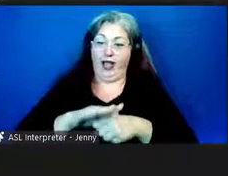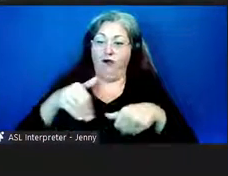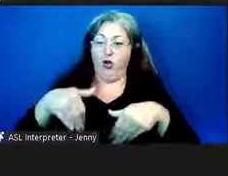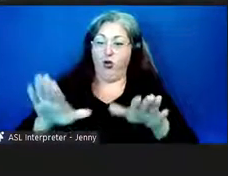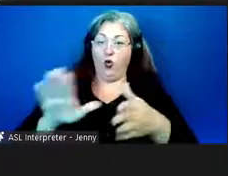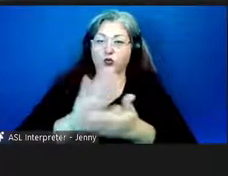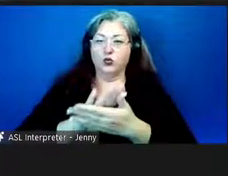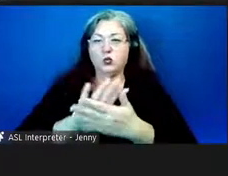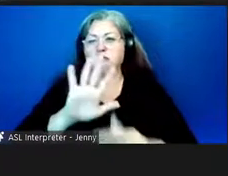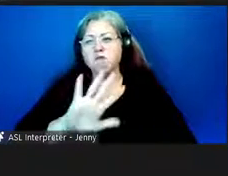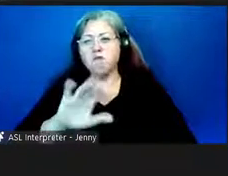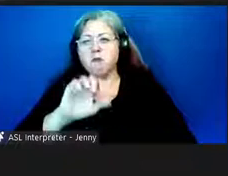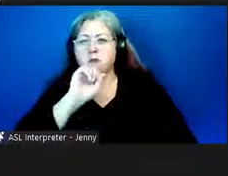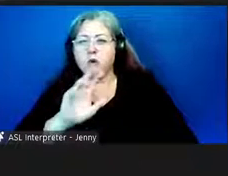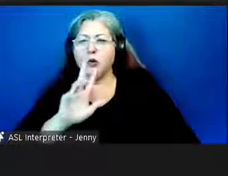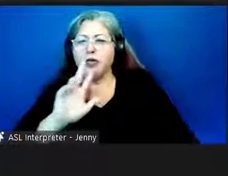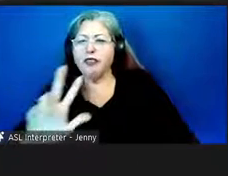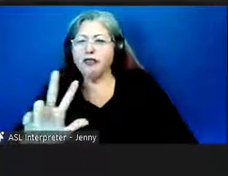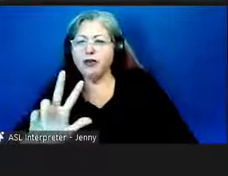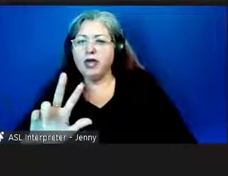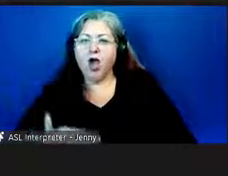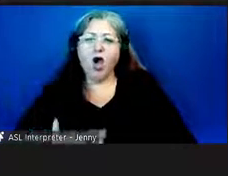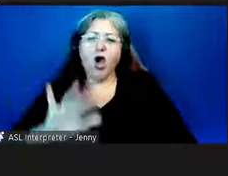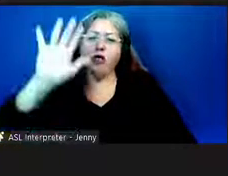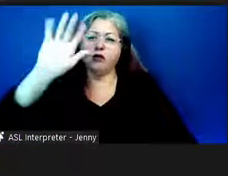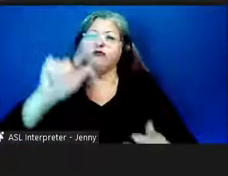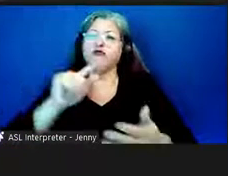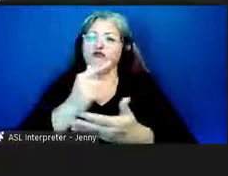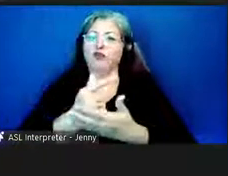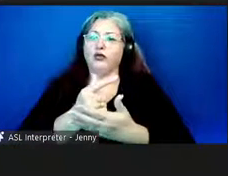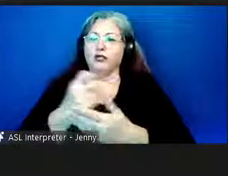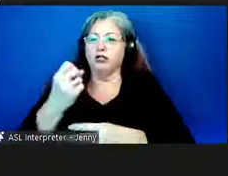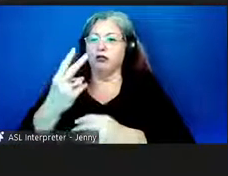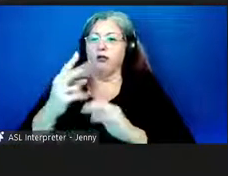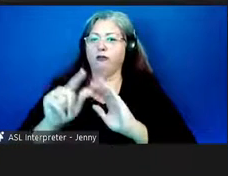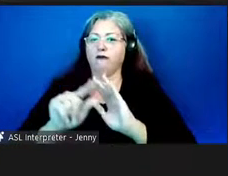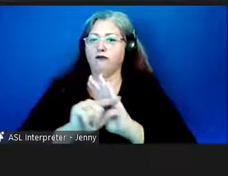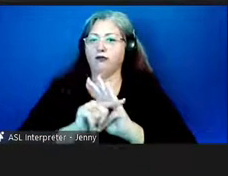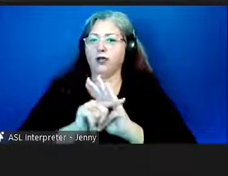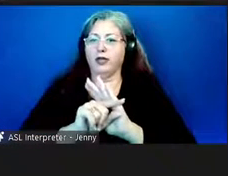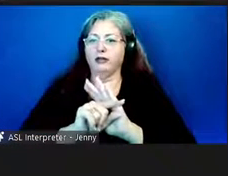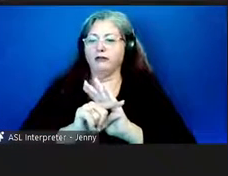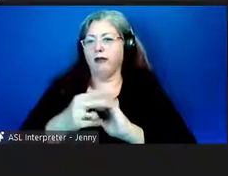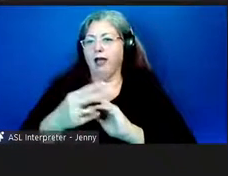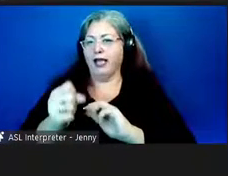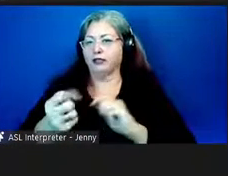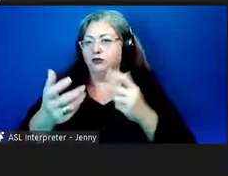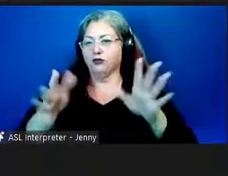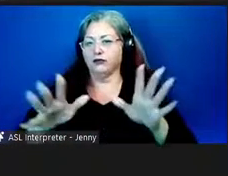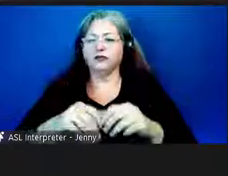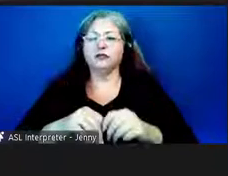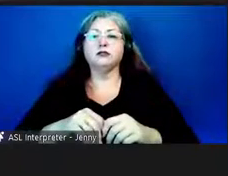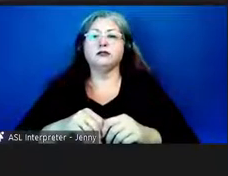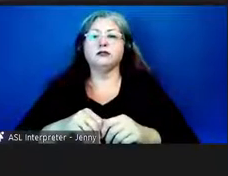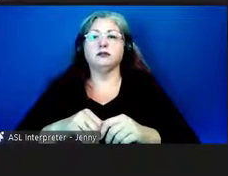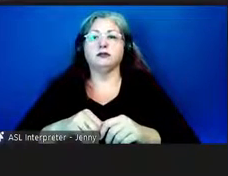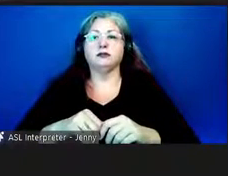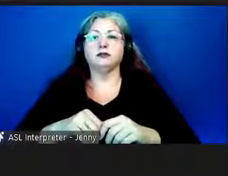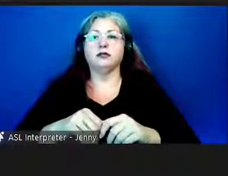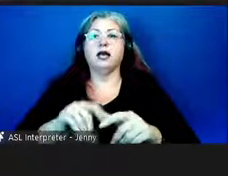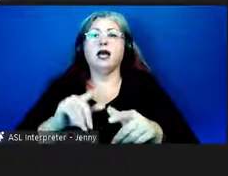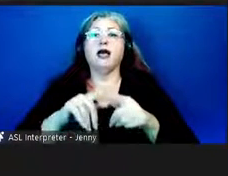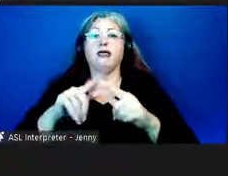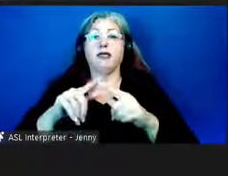at about three years old, all the way to graduating 12th grade high school. And then more